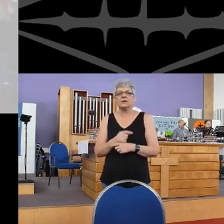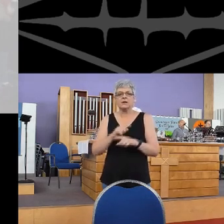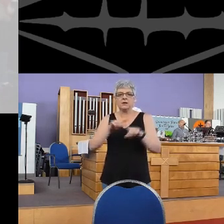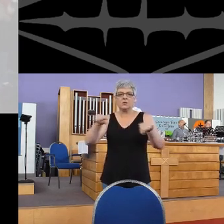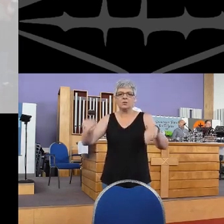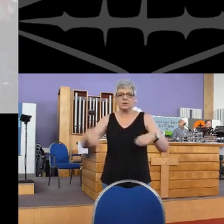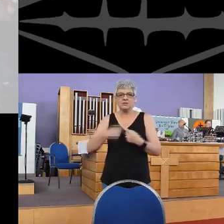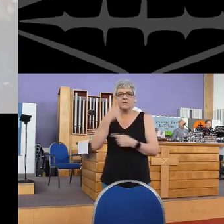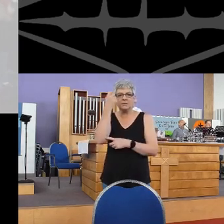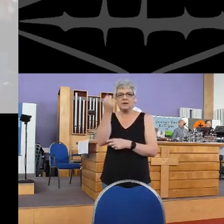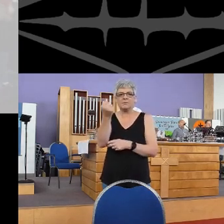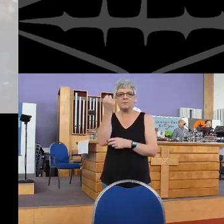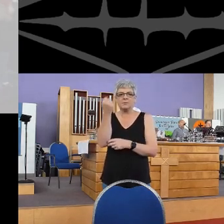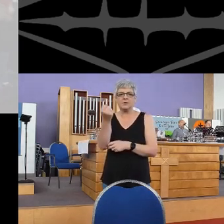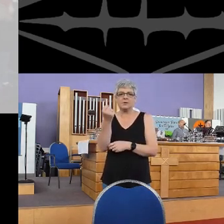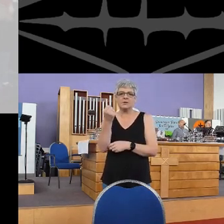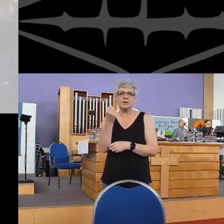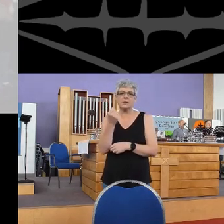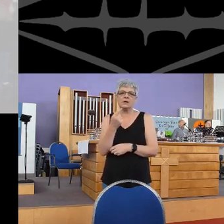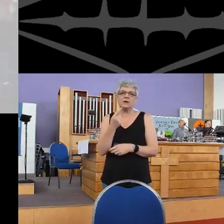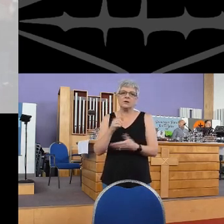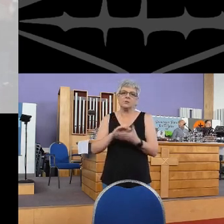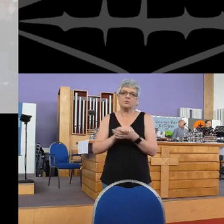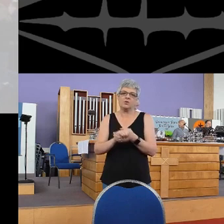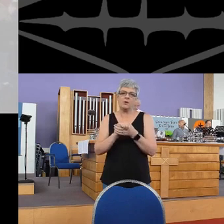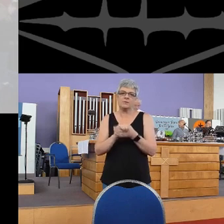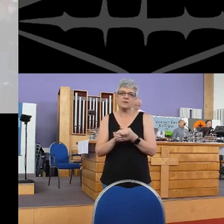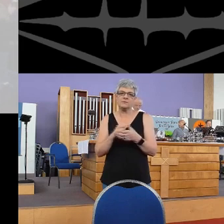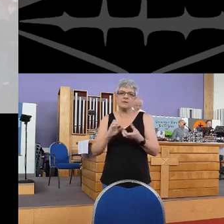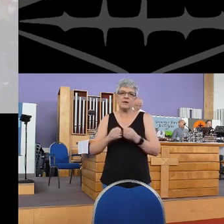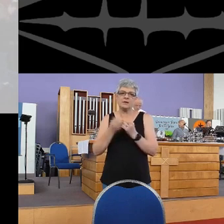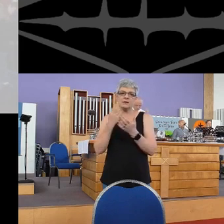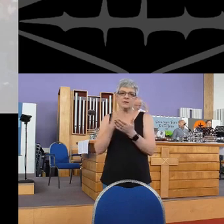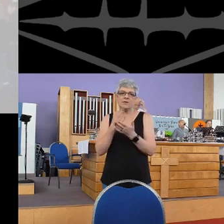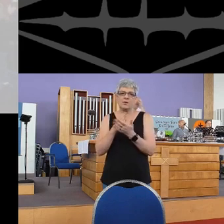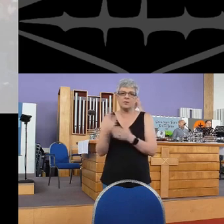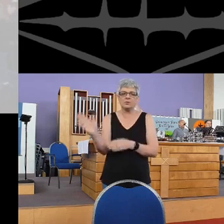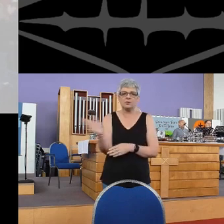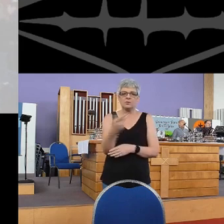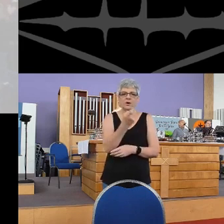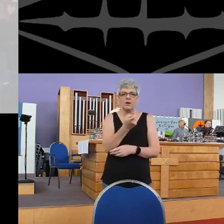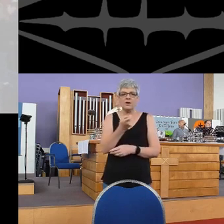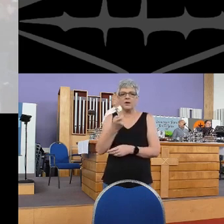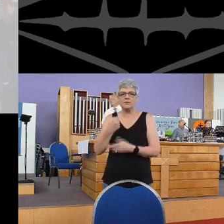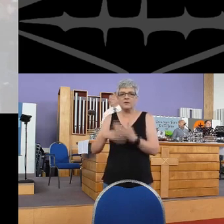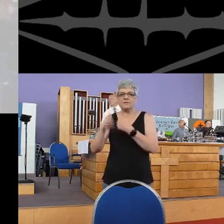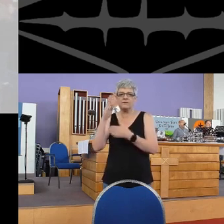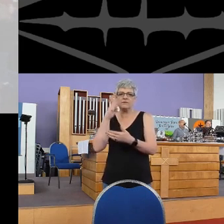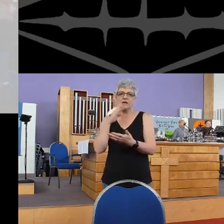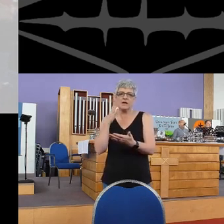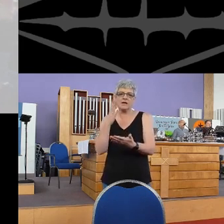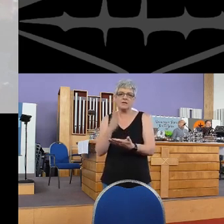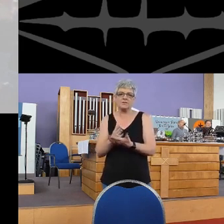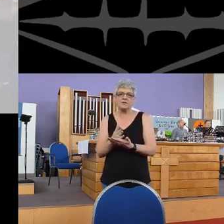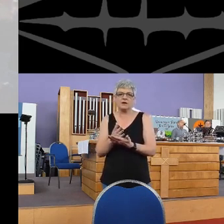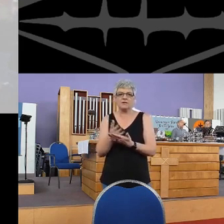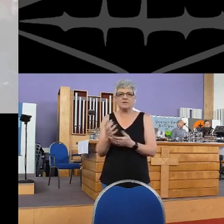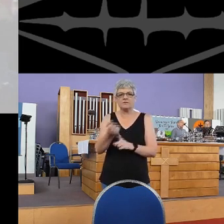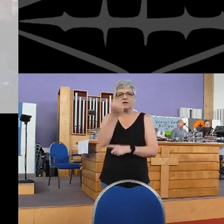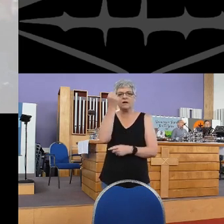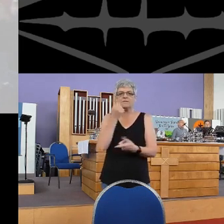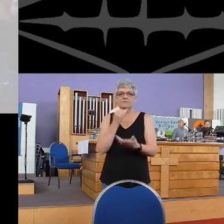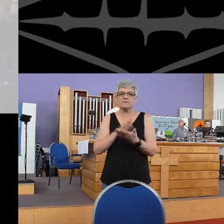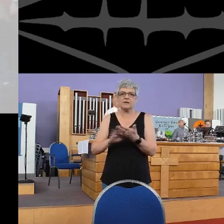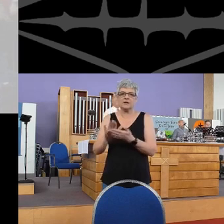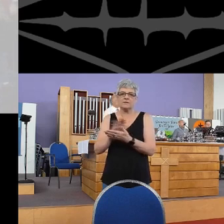And we remember the promise made that all who come in faith, I